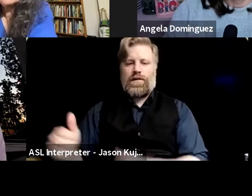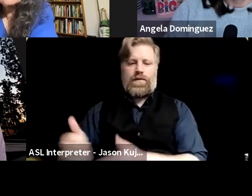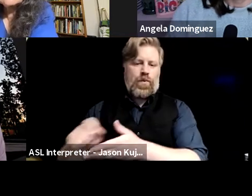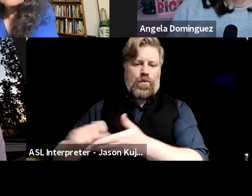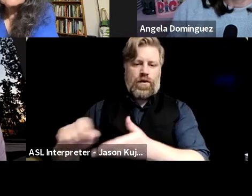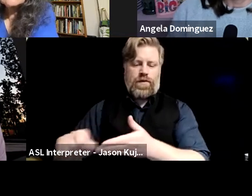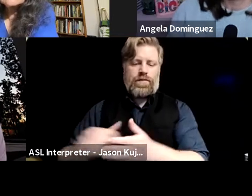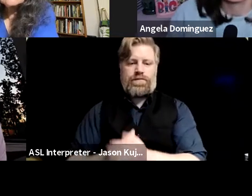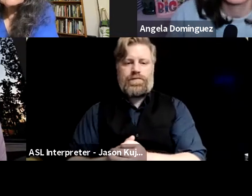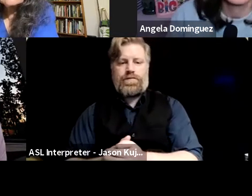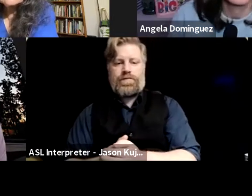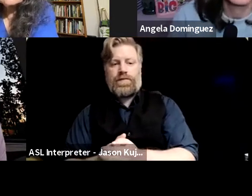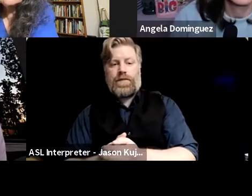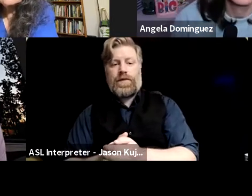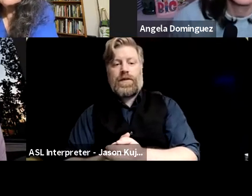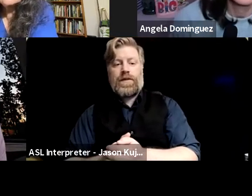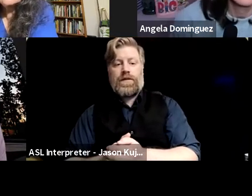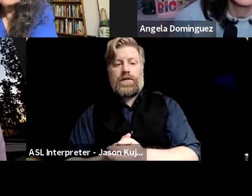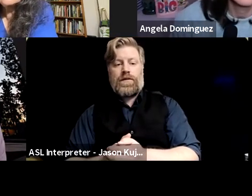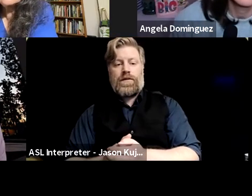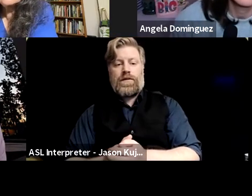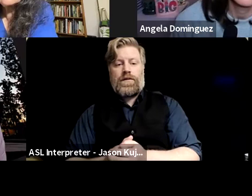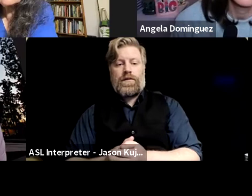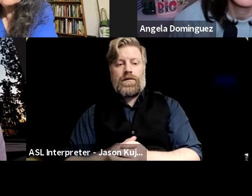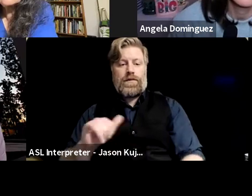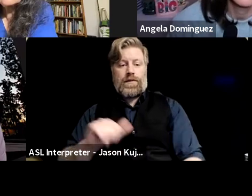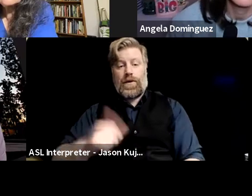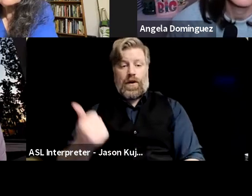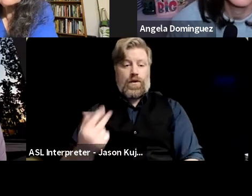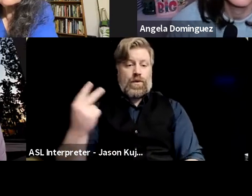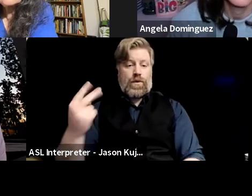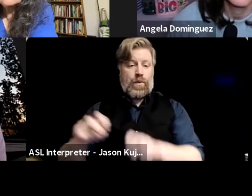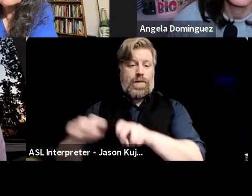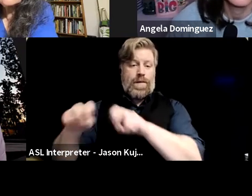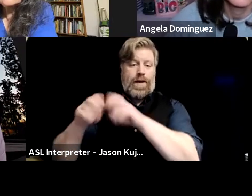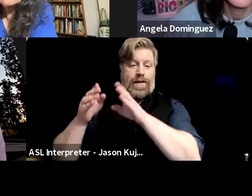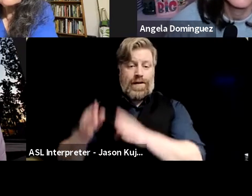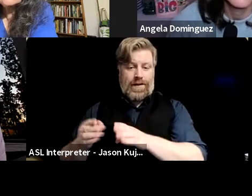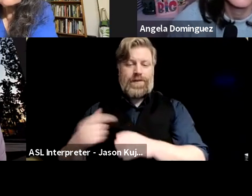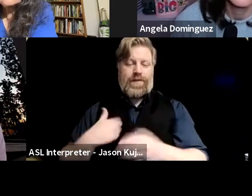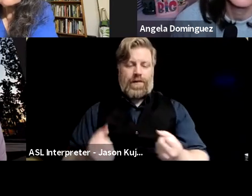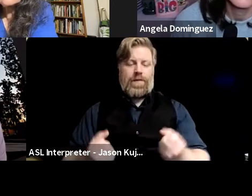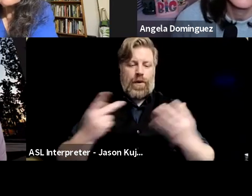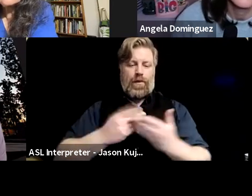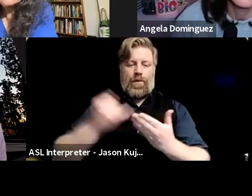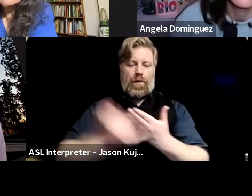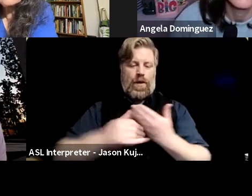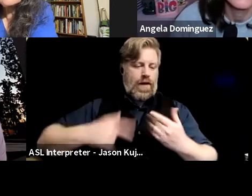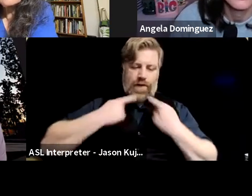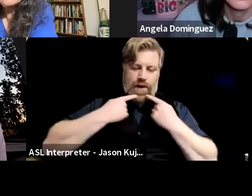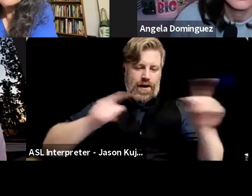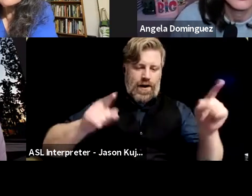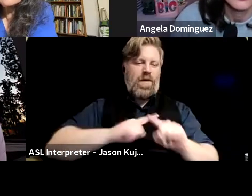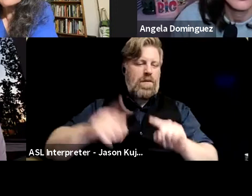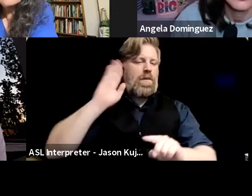as both of the other, uh, panelists do, have multiple projects that haven't quite been announced yet that'll be coming out in the next few